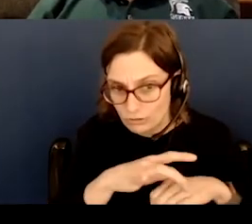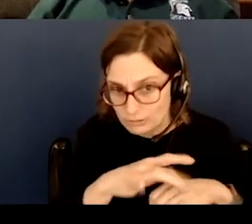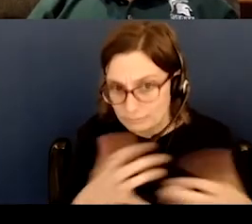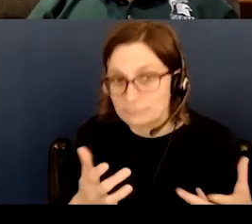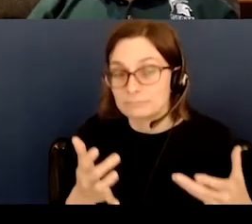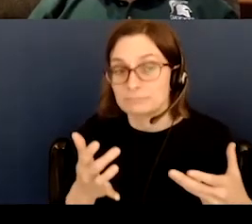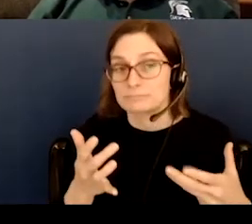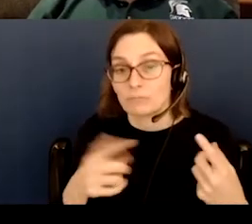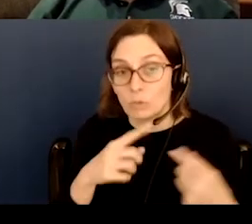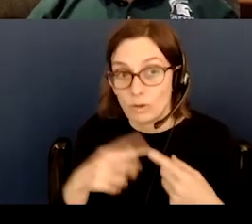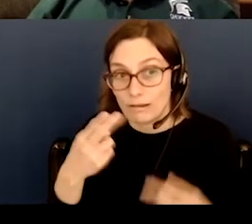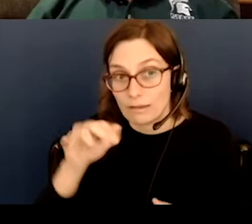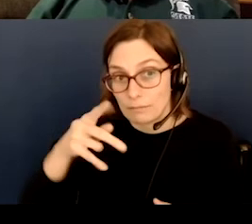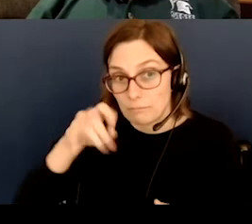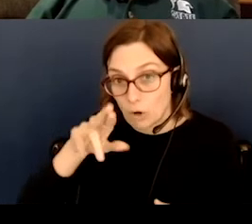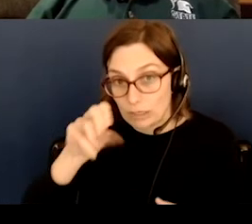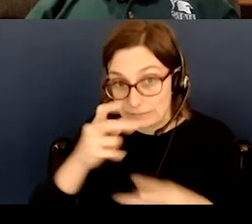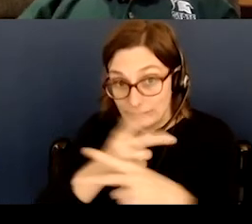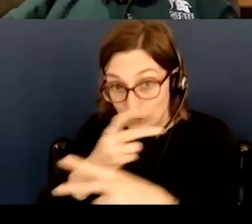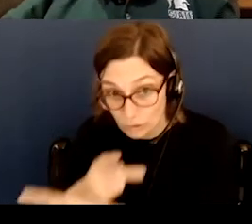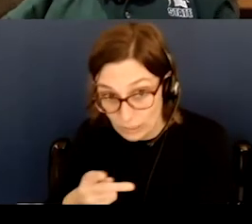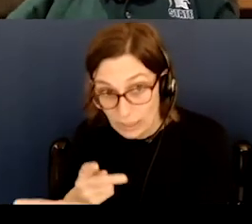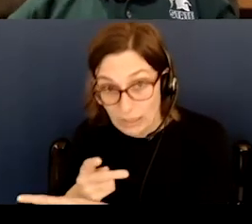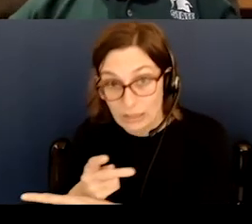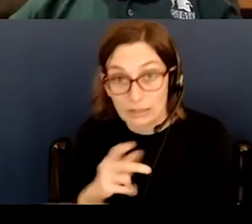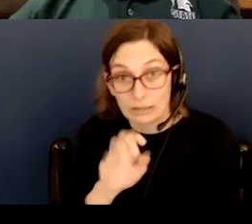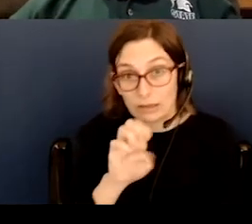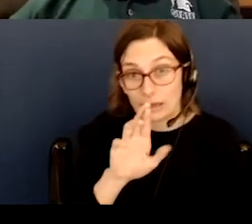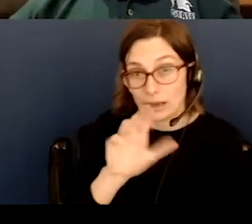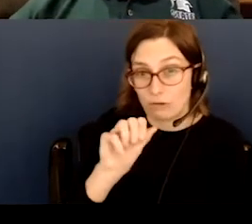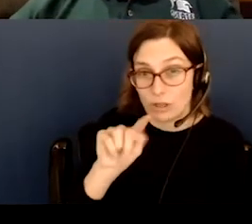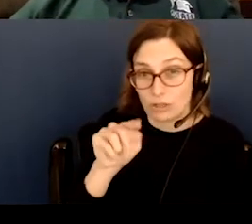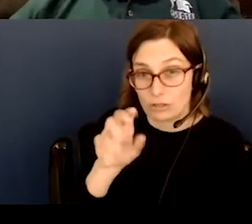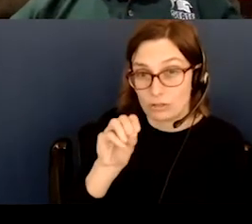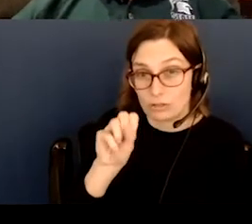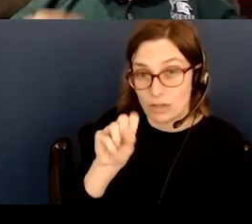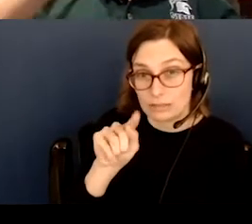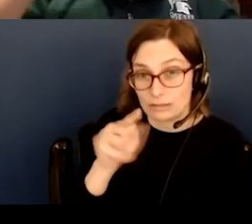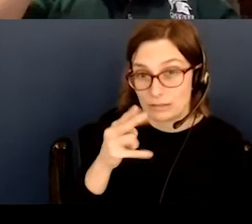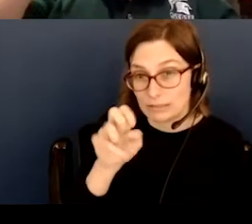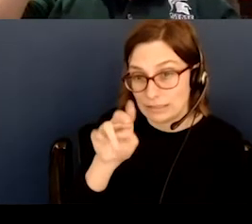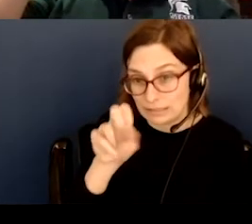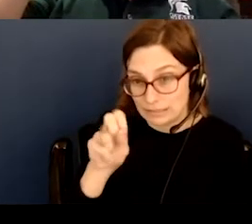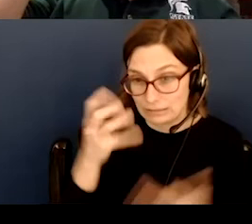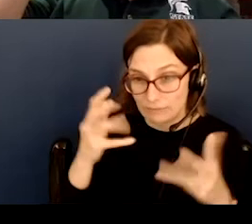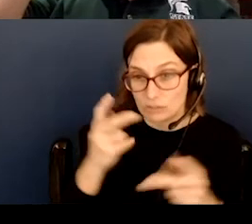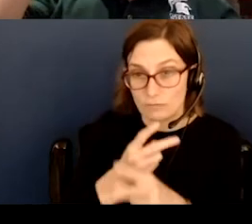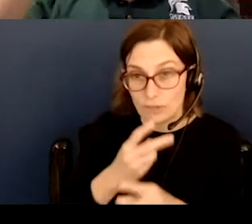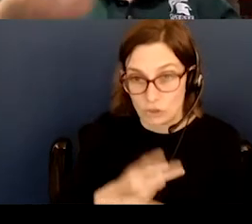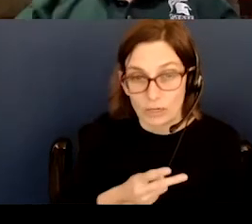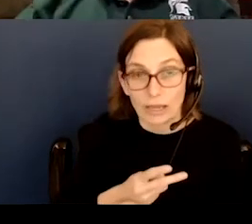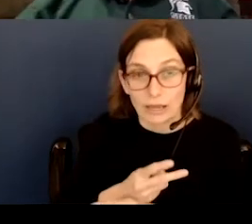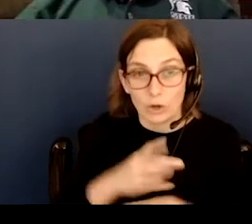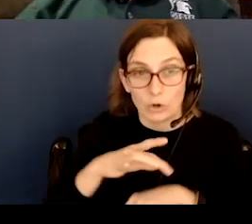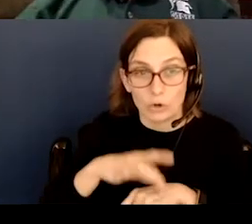Hipparchus had been doing this, Eratosthenes had figured this out. He is considered the father of